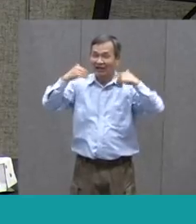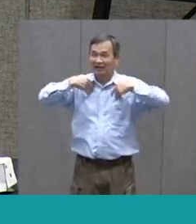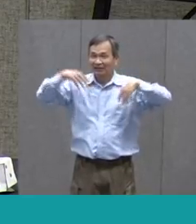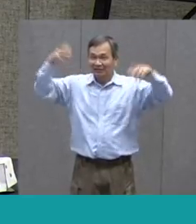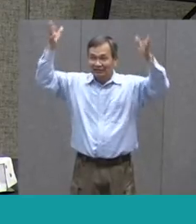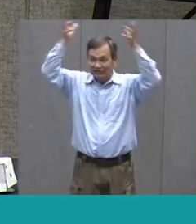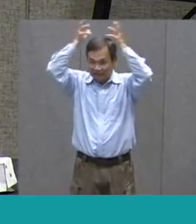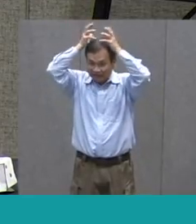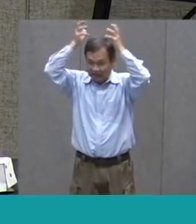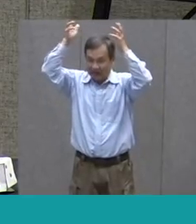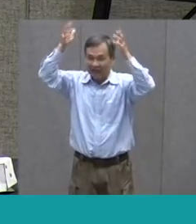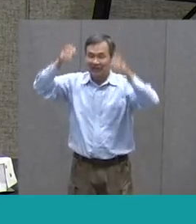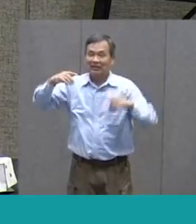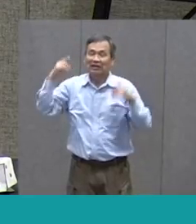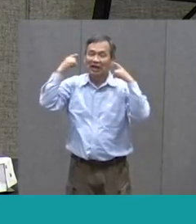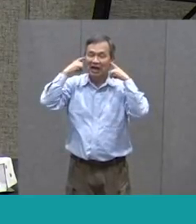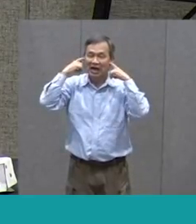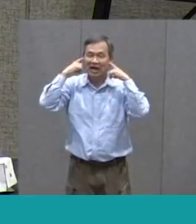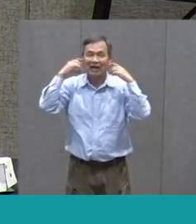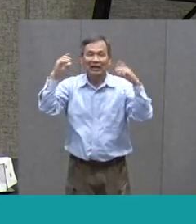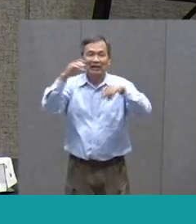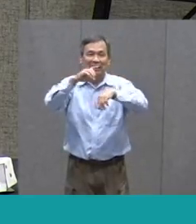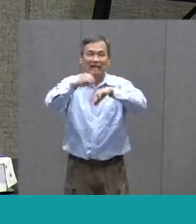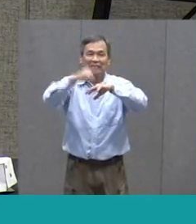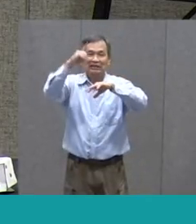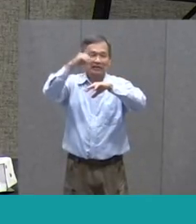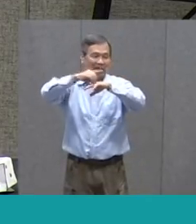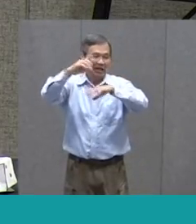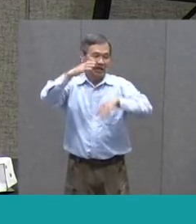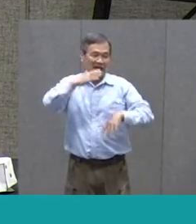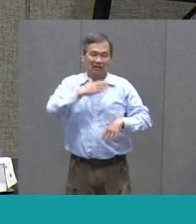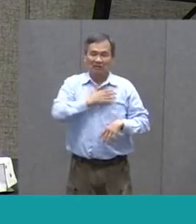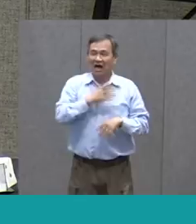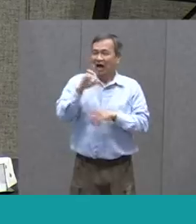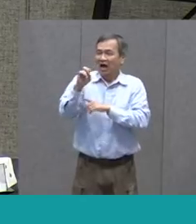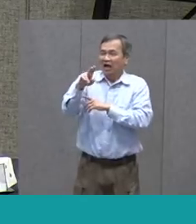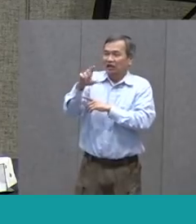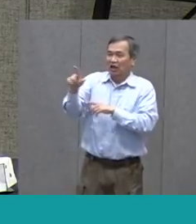diamond bright But mine are dull as lead